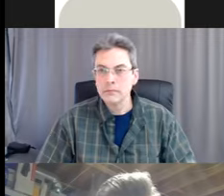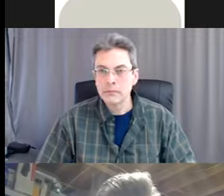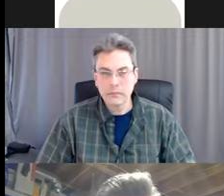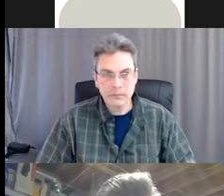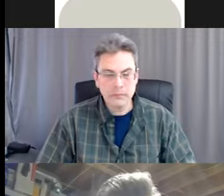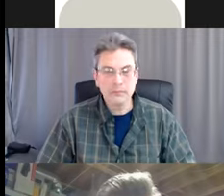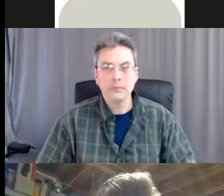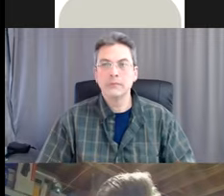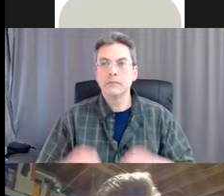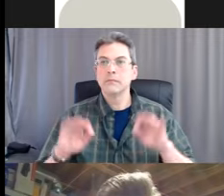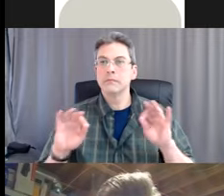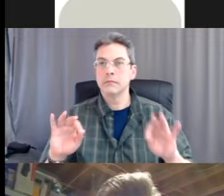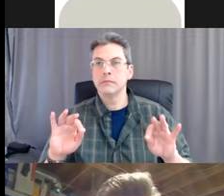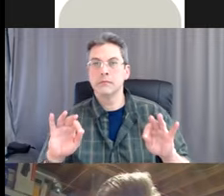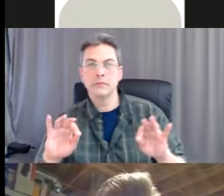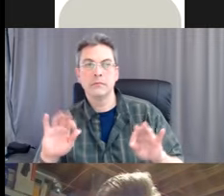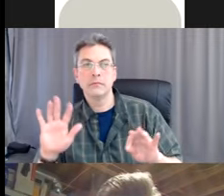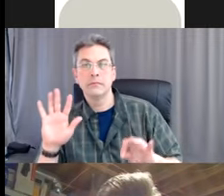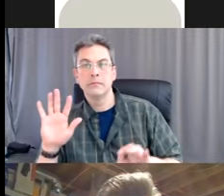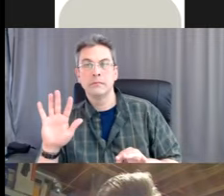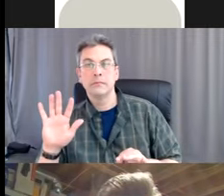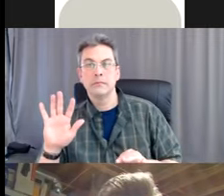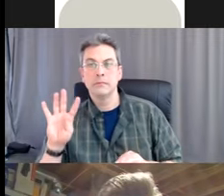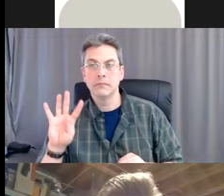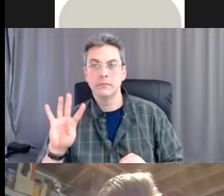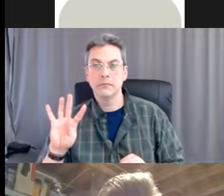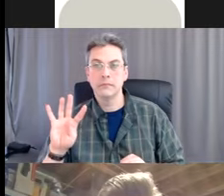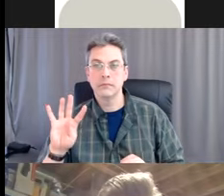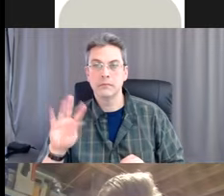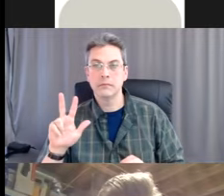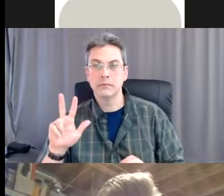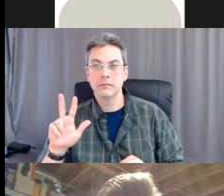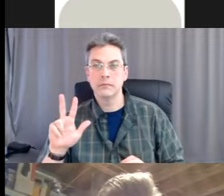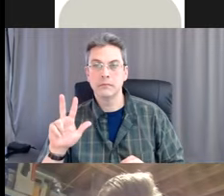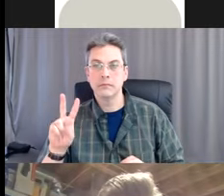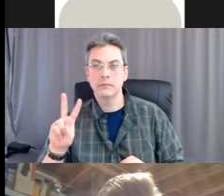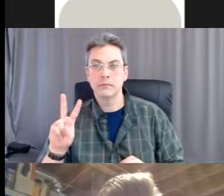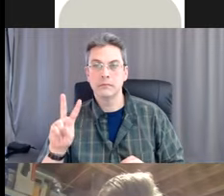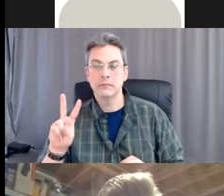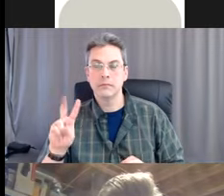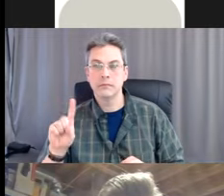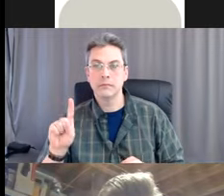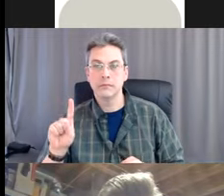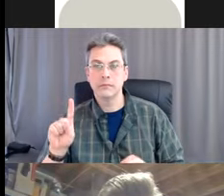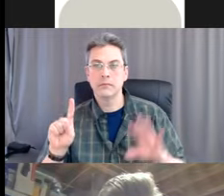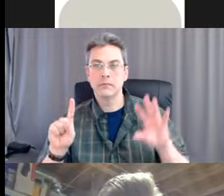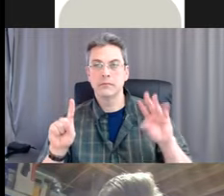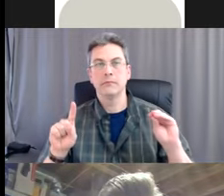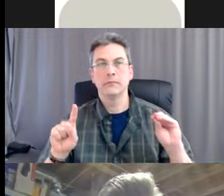OK, I'm going to close the poll in 5, 4, 3, 2, 1.